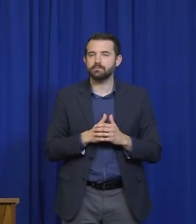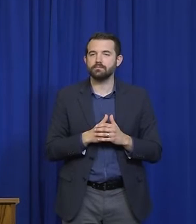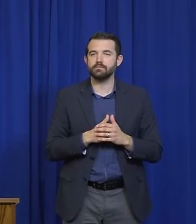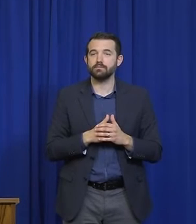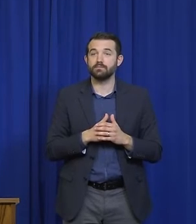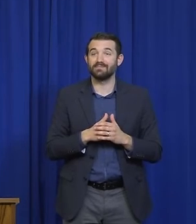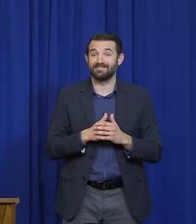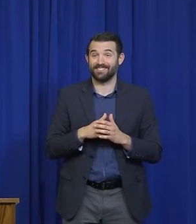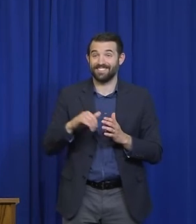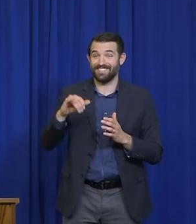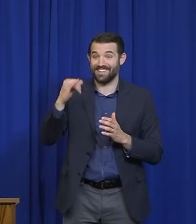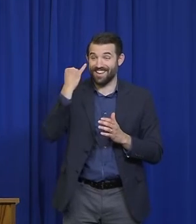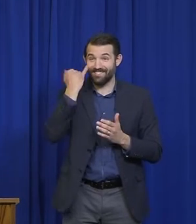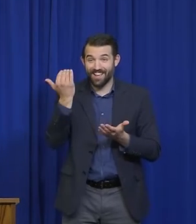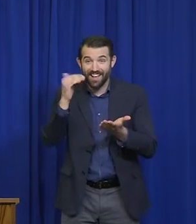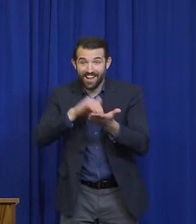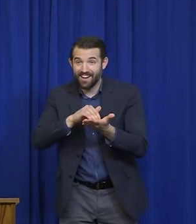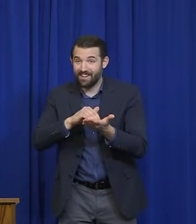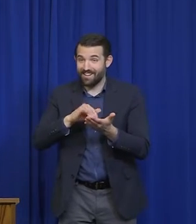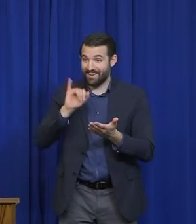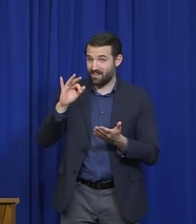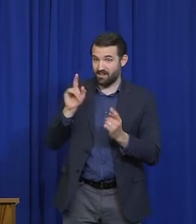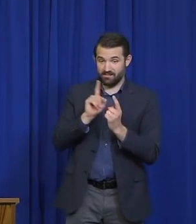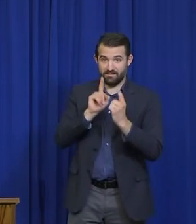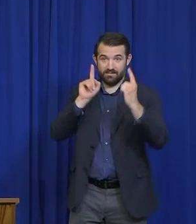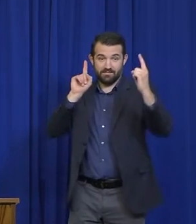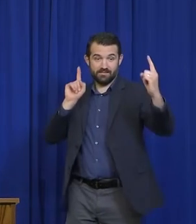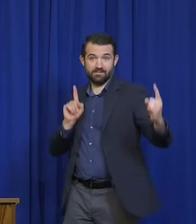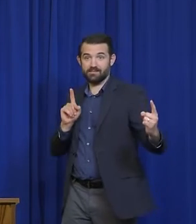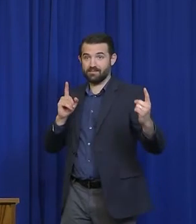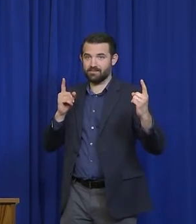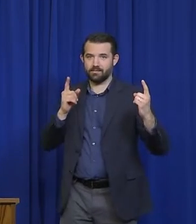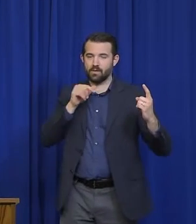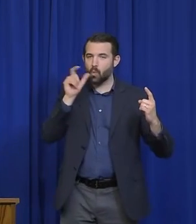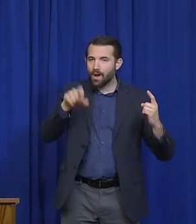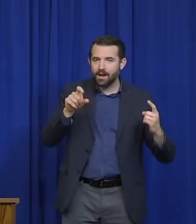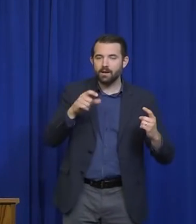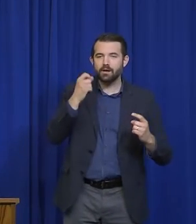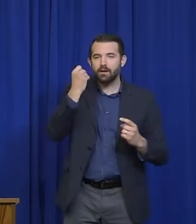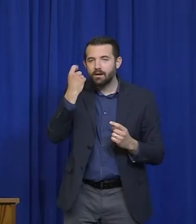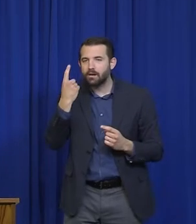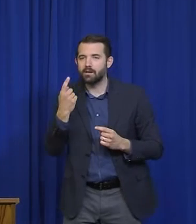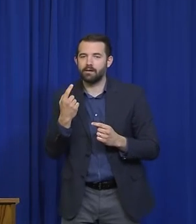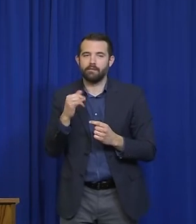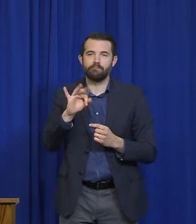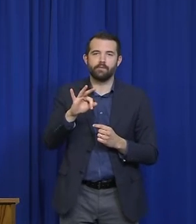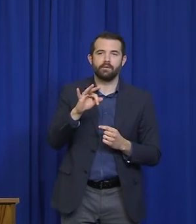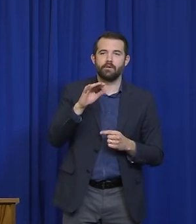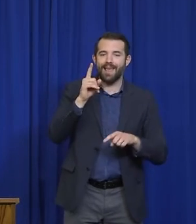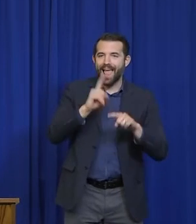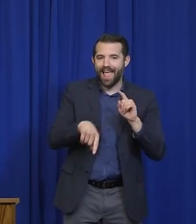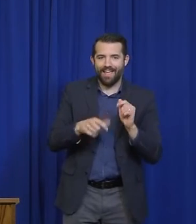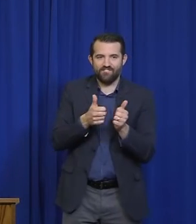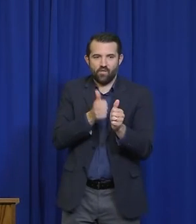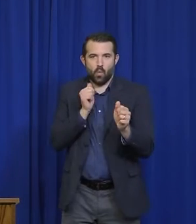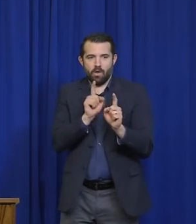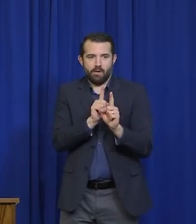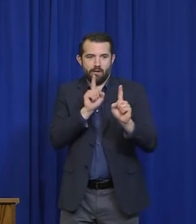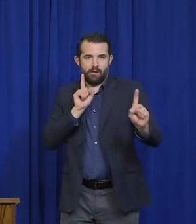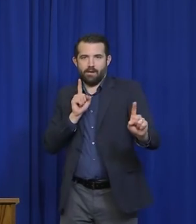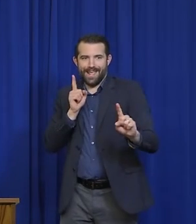as we're trying to do here today at this press conference. And that happens a lot. So it's advisable to always have one on you.